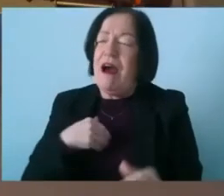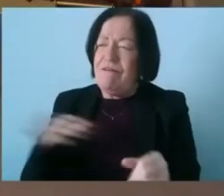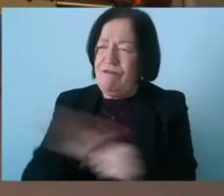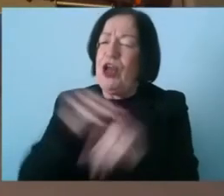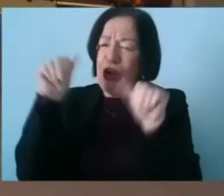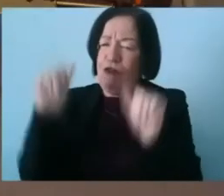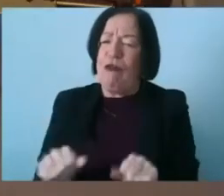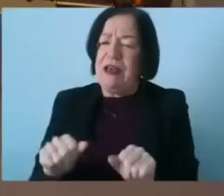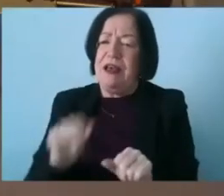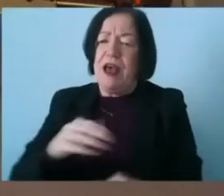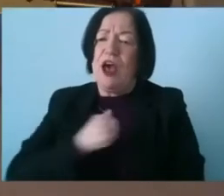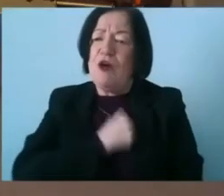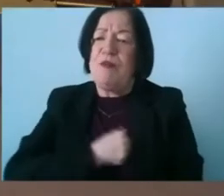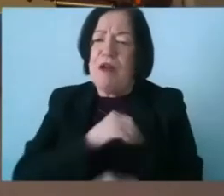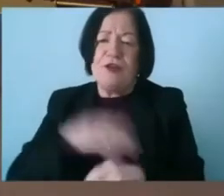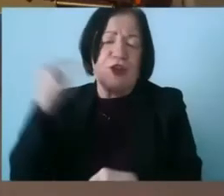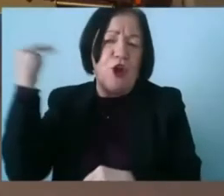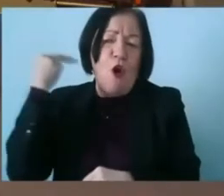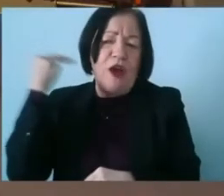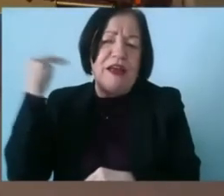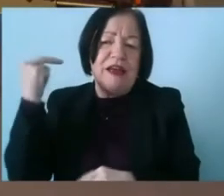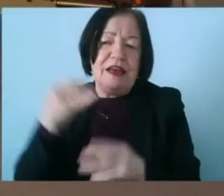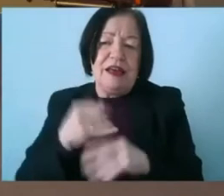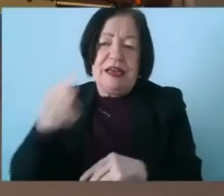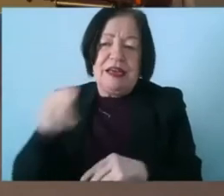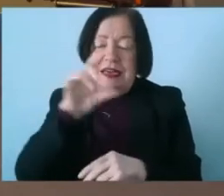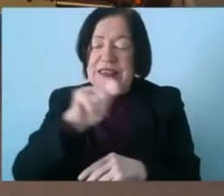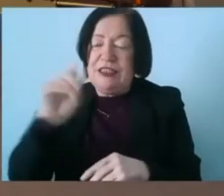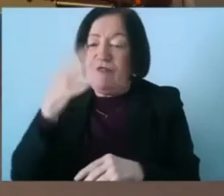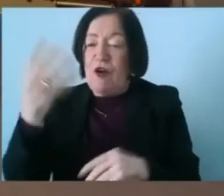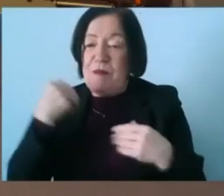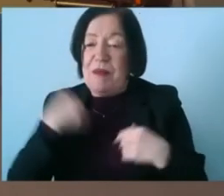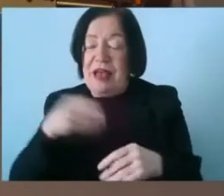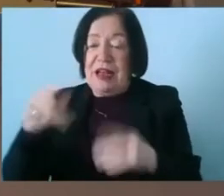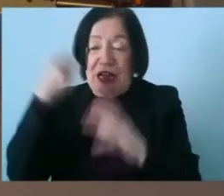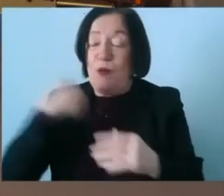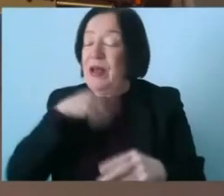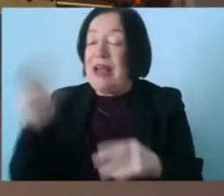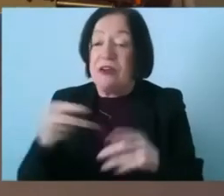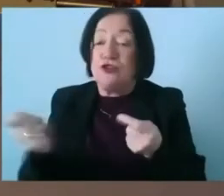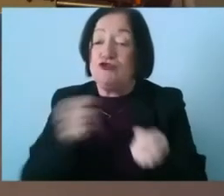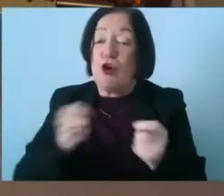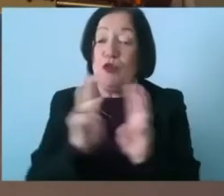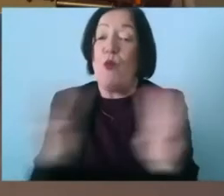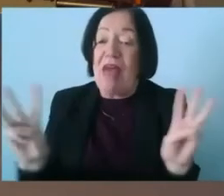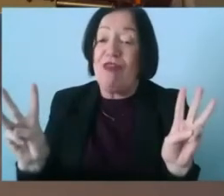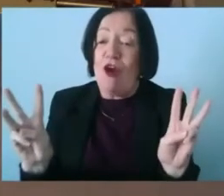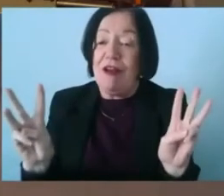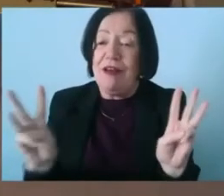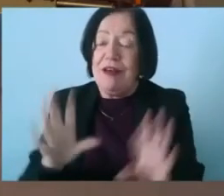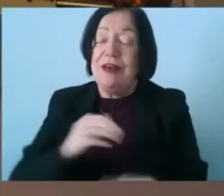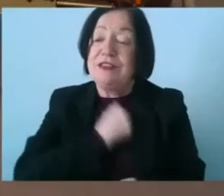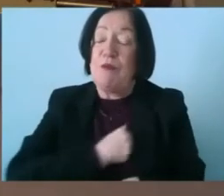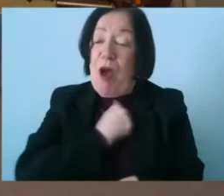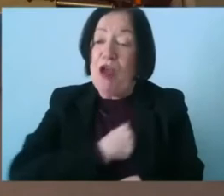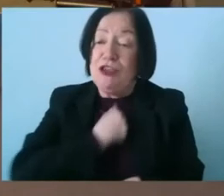apologies obviously for the noise um like the tg caher weatherman we can't or cameramen we can't control the weather um so sincere apologies for that